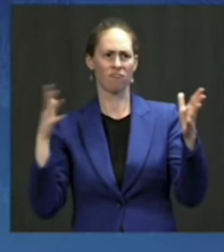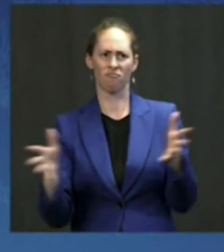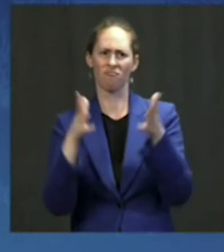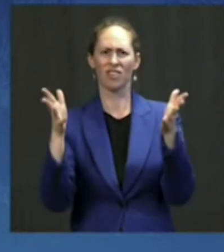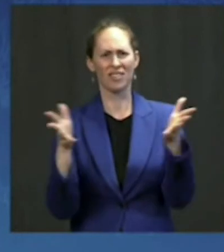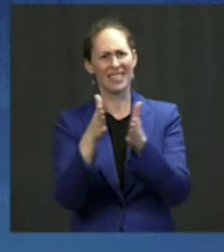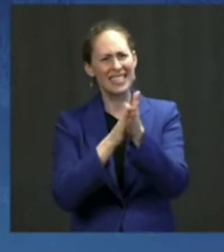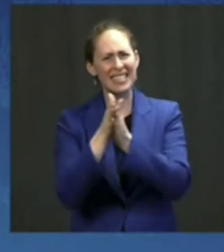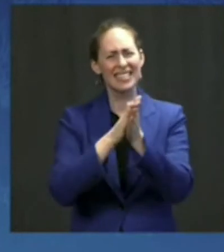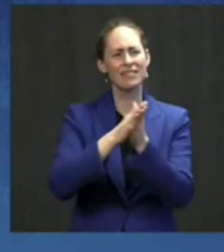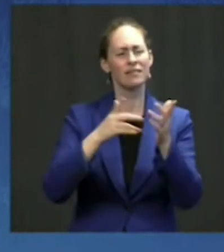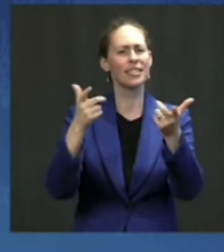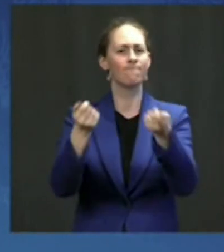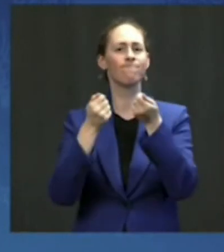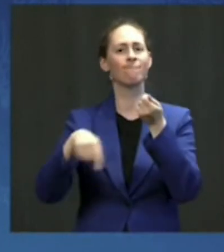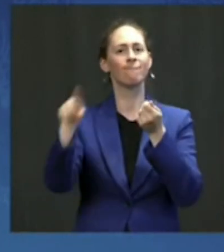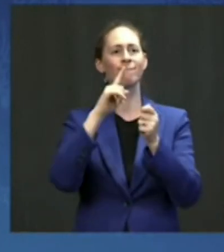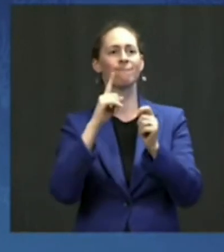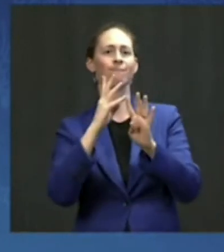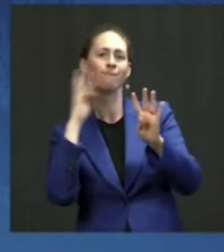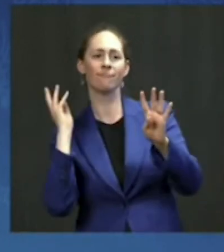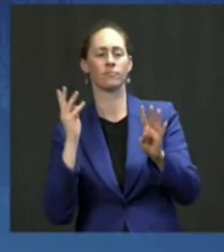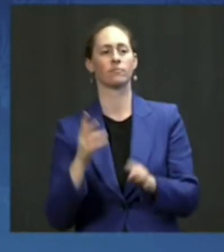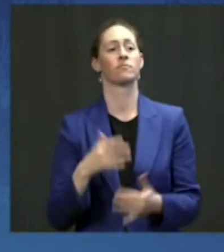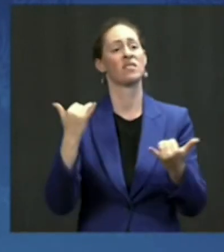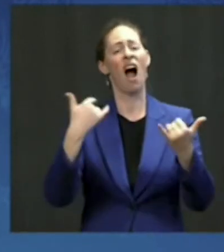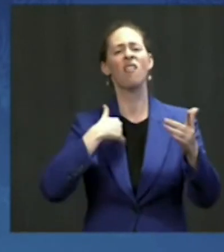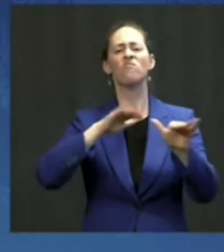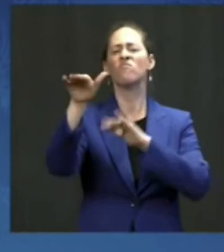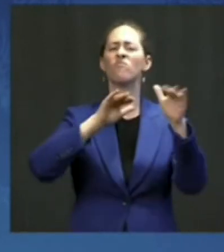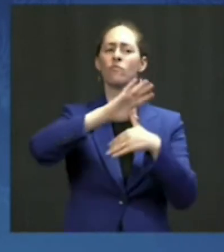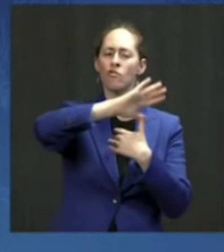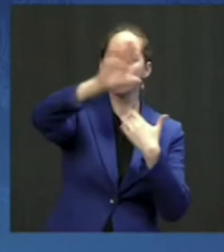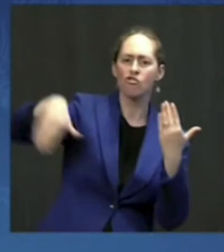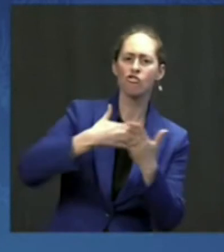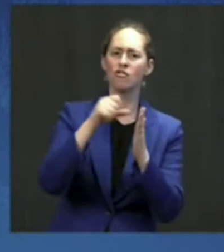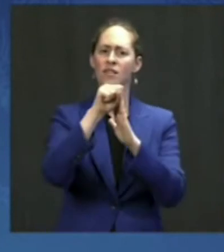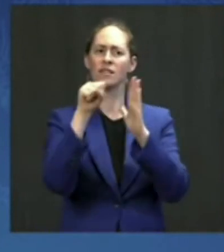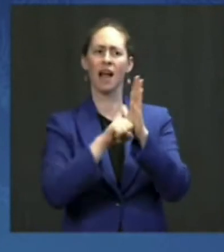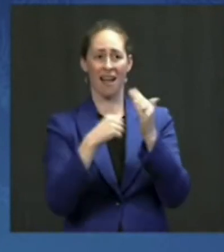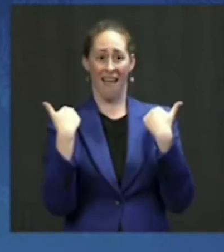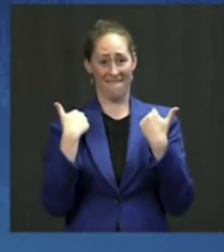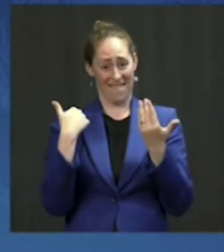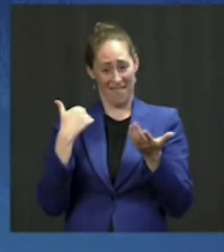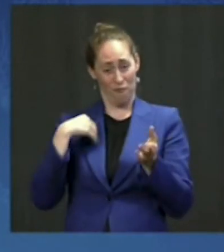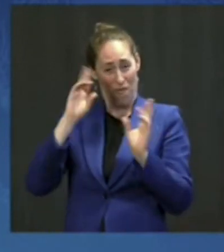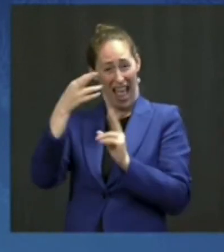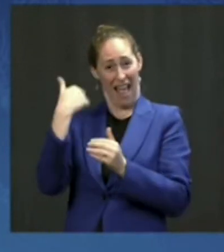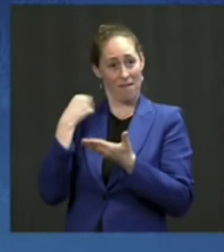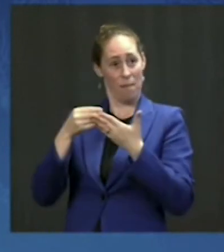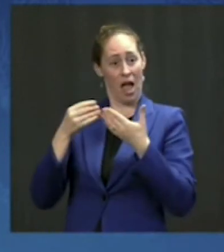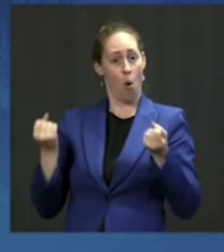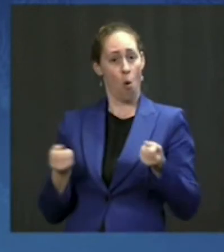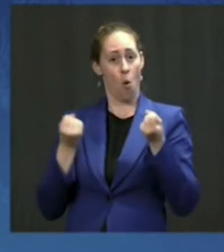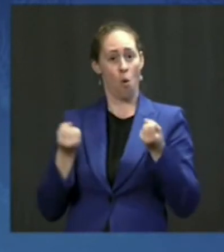So today, I'm calling on all states and local governments to use funding they have received, including from the American Rescue Plan,